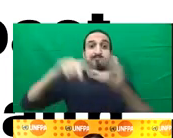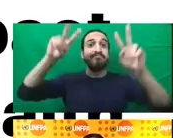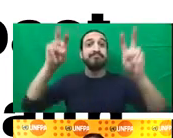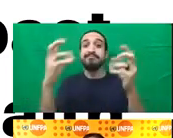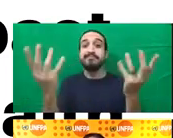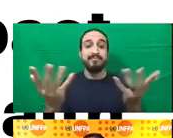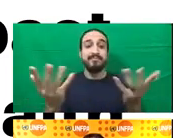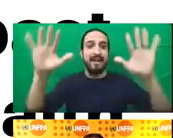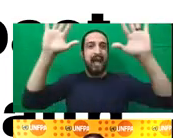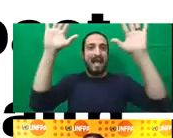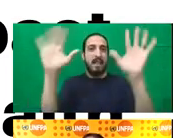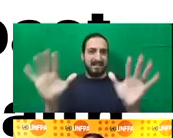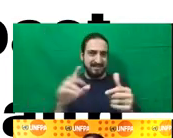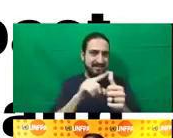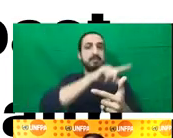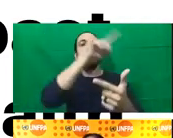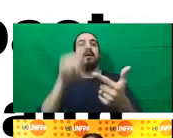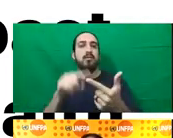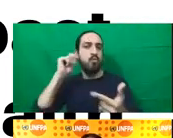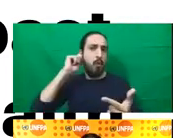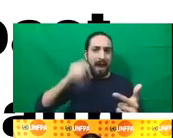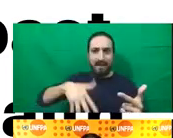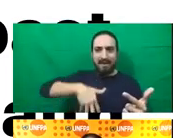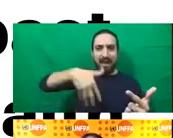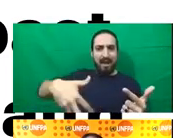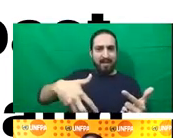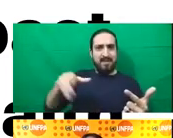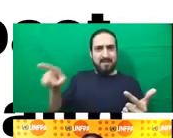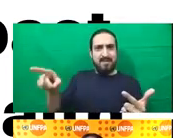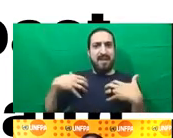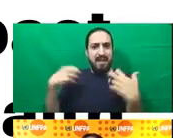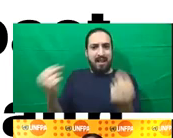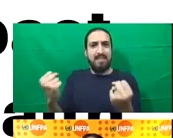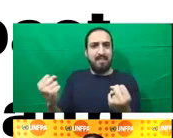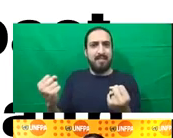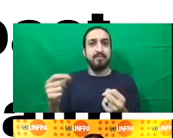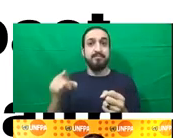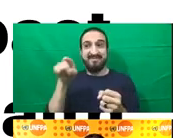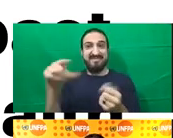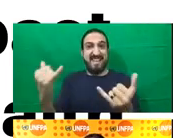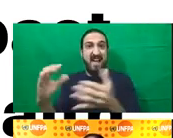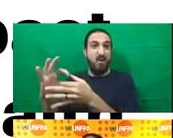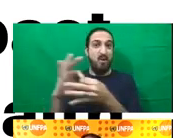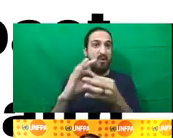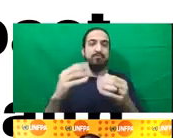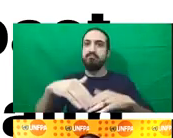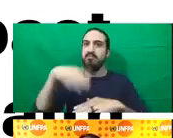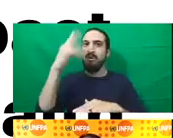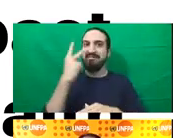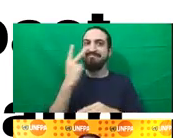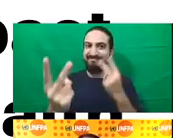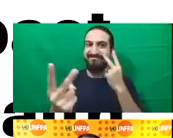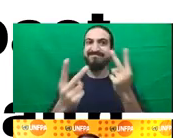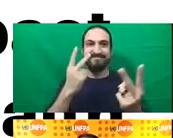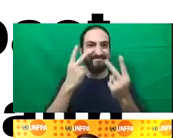relationship has become more and more clear. There are a number of studies coming through showing that increasing it has a direct impact